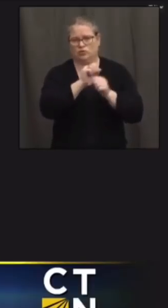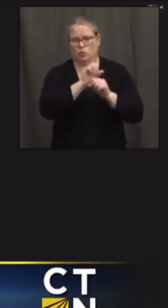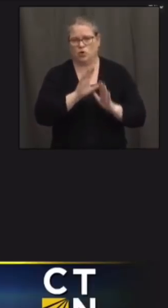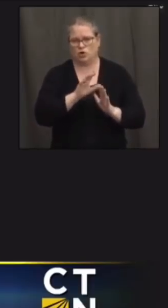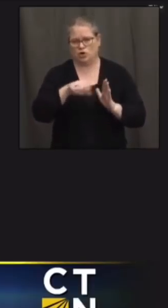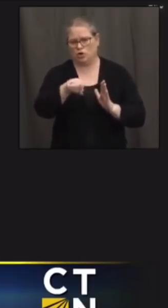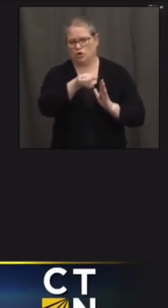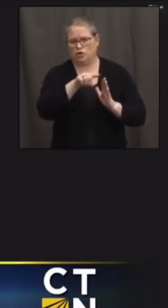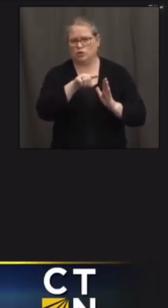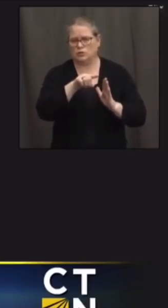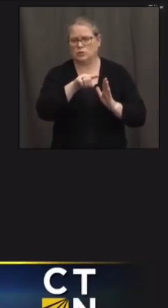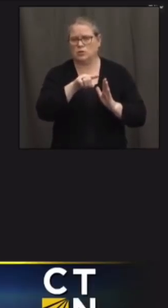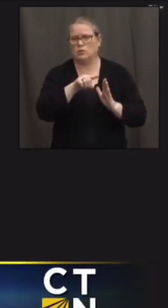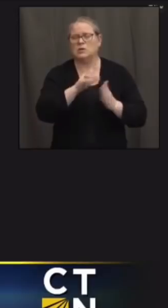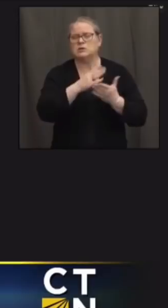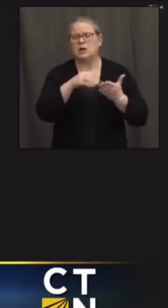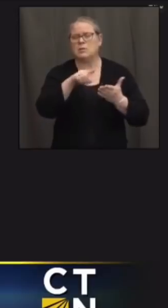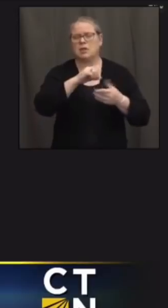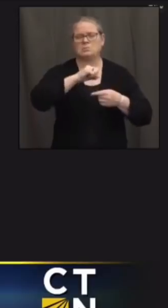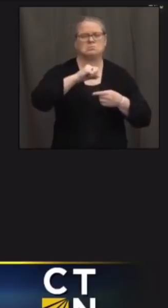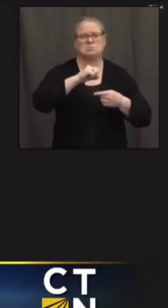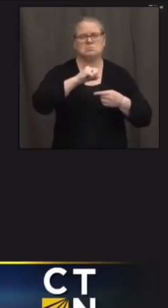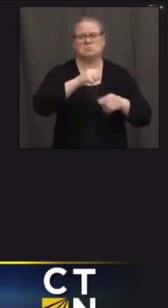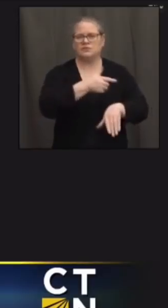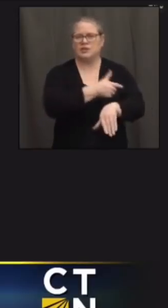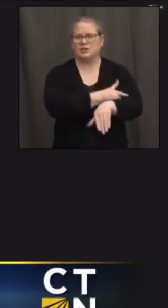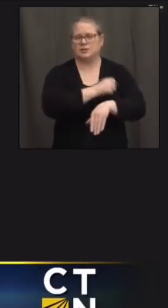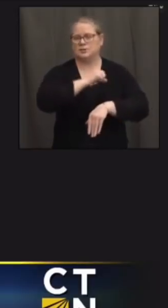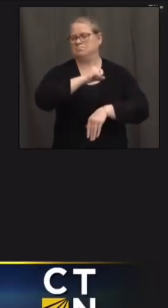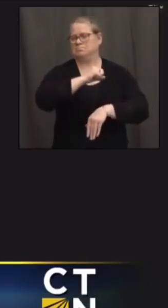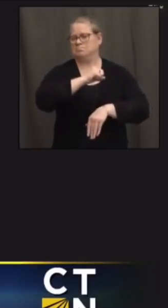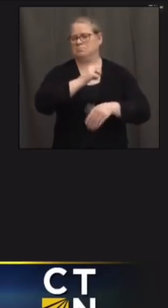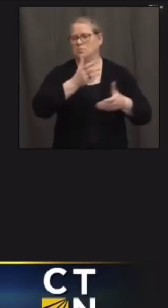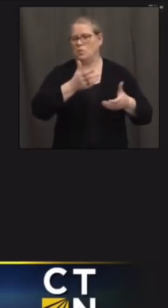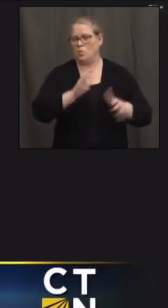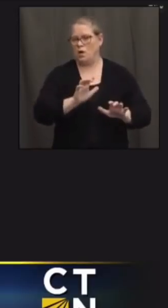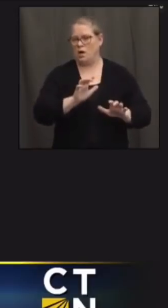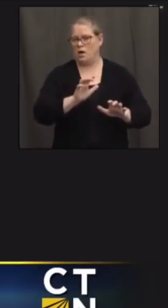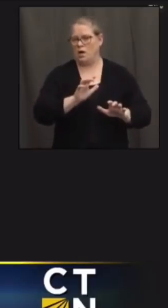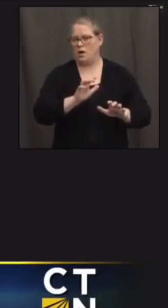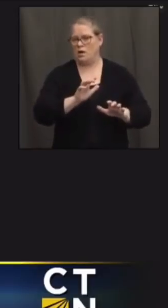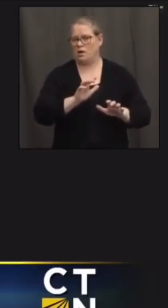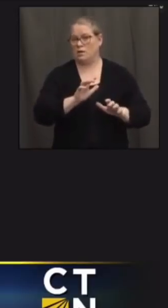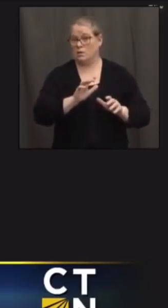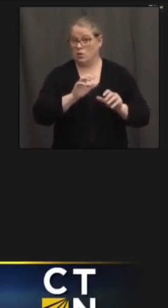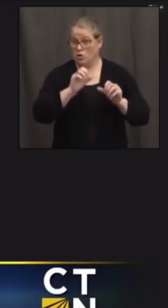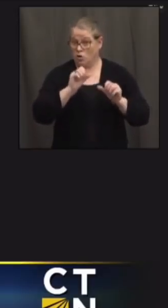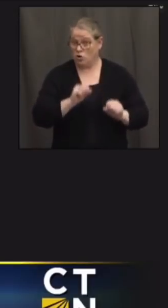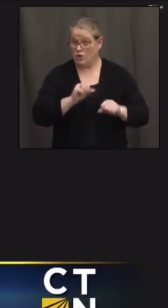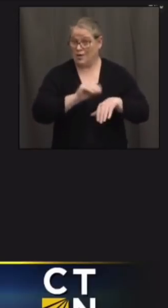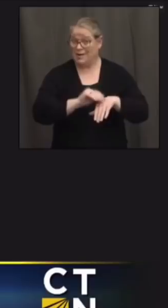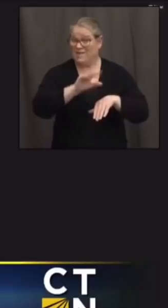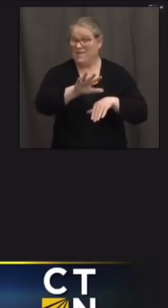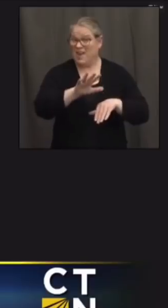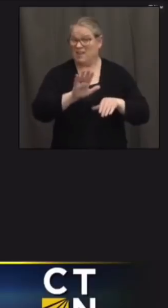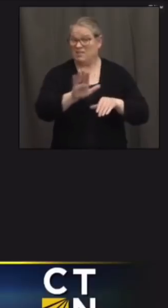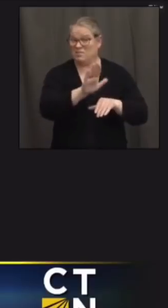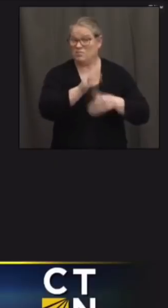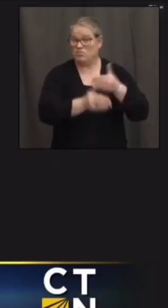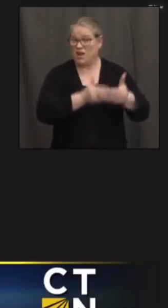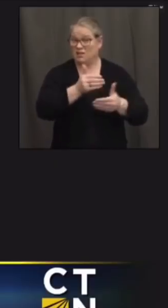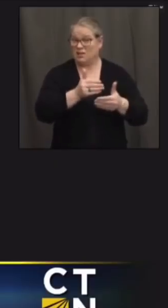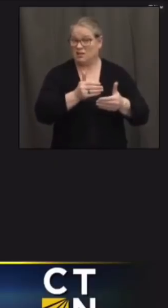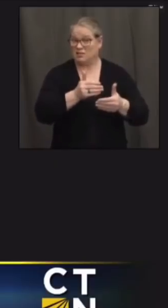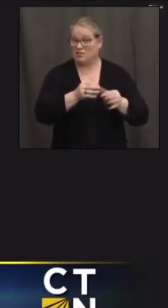could that delay um this process even more i'm thinking that if if people didn't go and